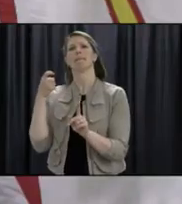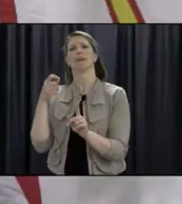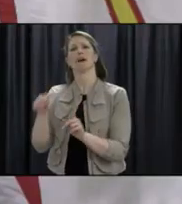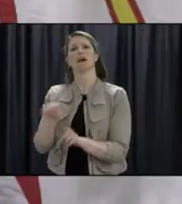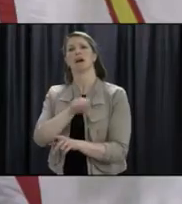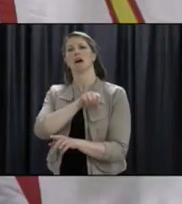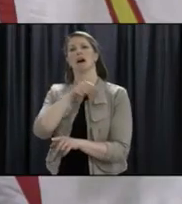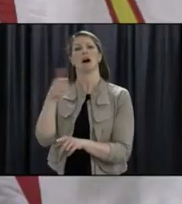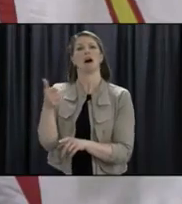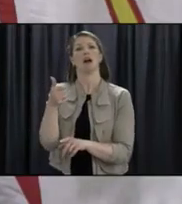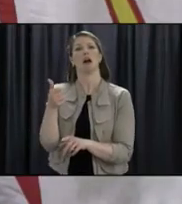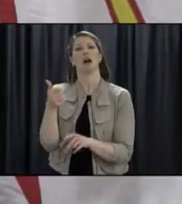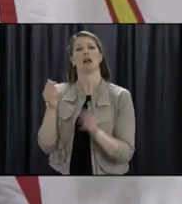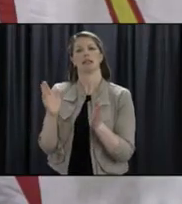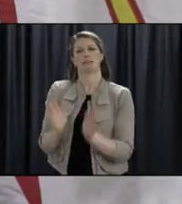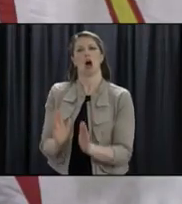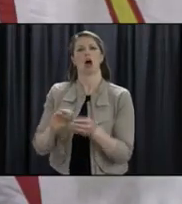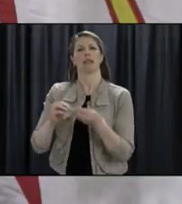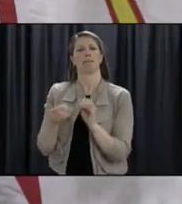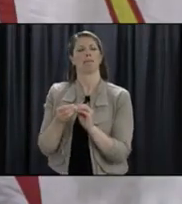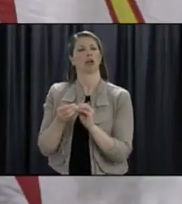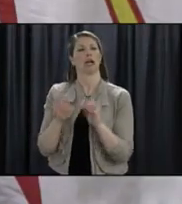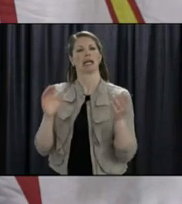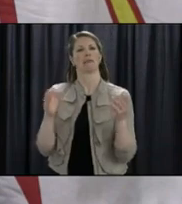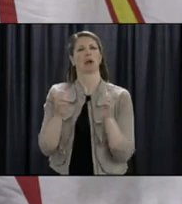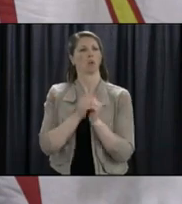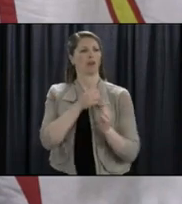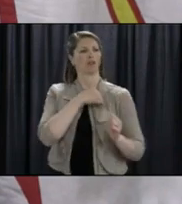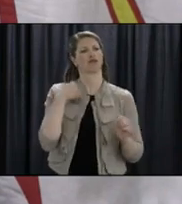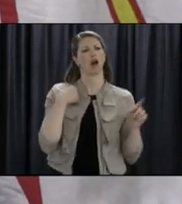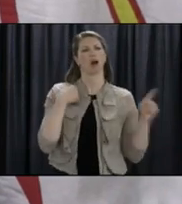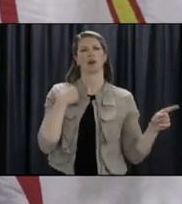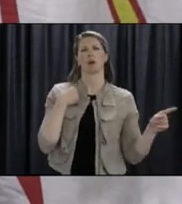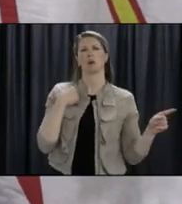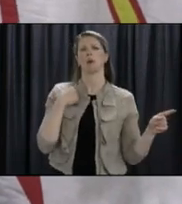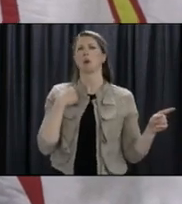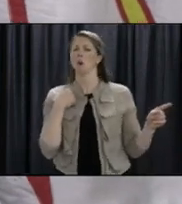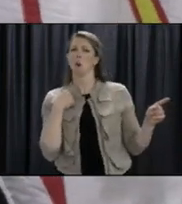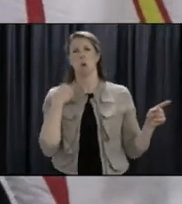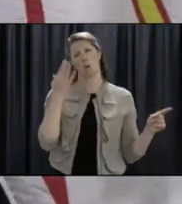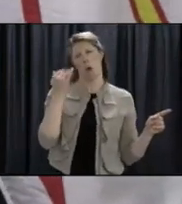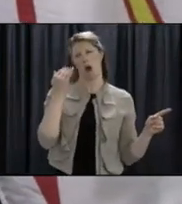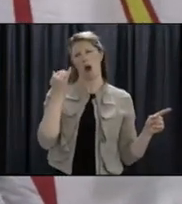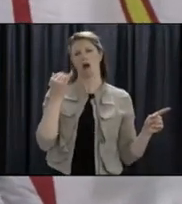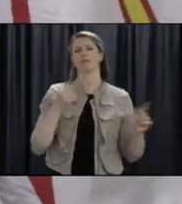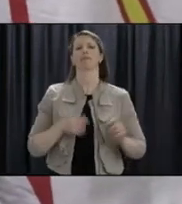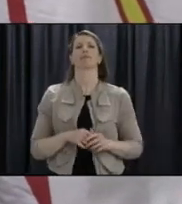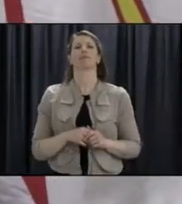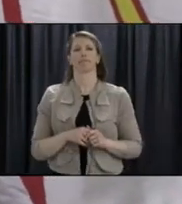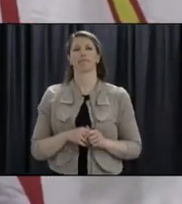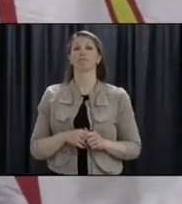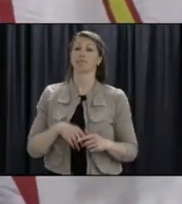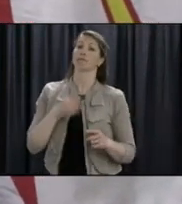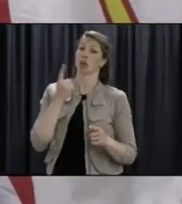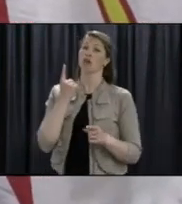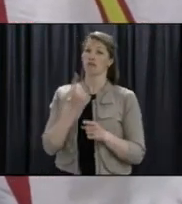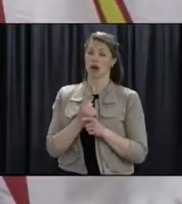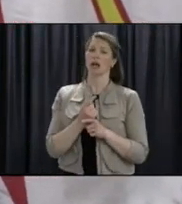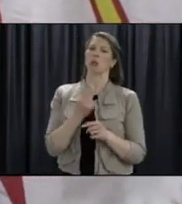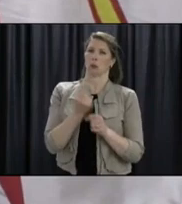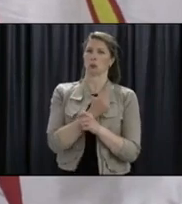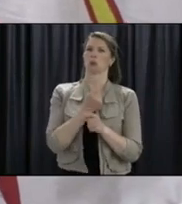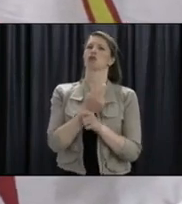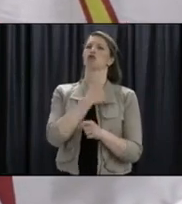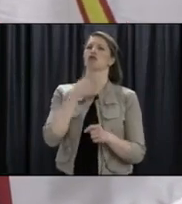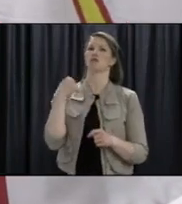good question, Peter. If I can just get back to the one that Jack asked previously about the number of people that you can have. So